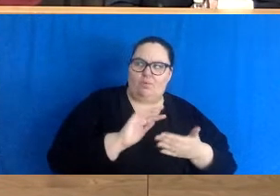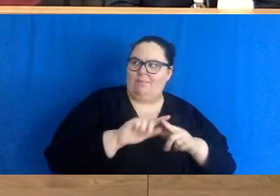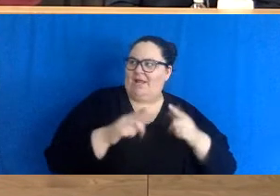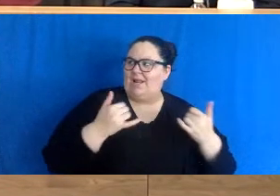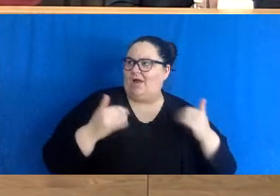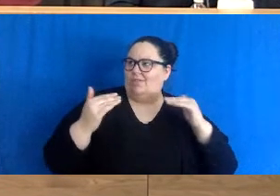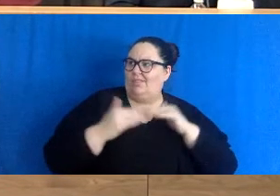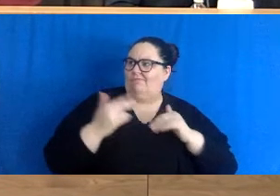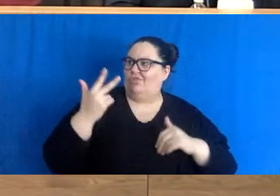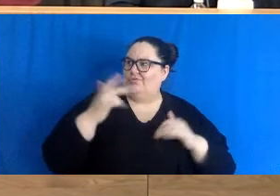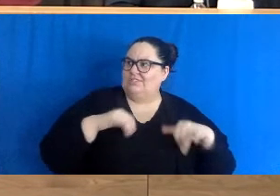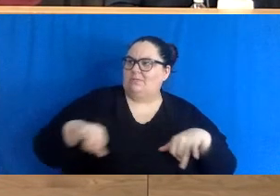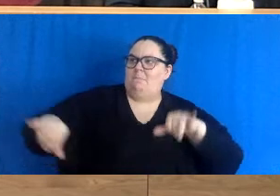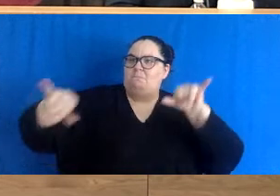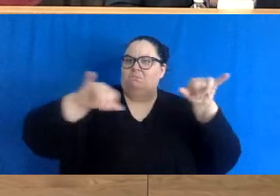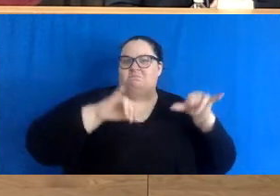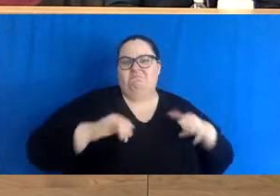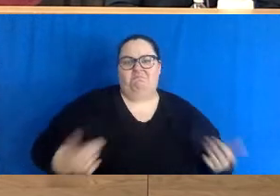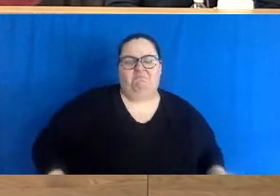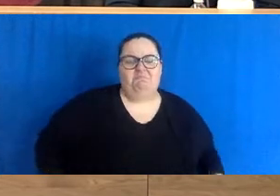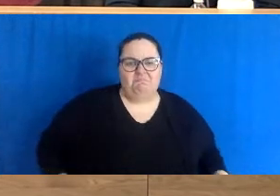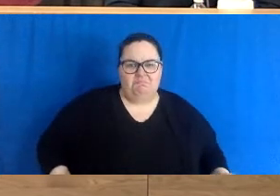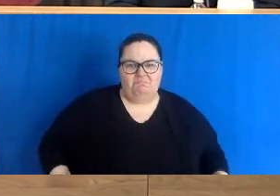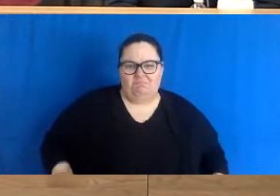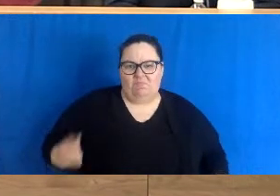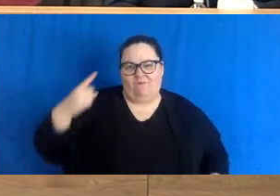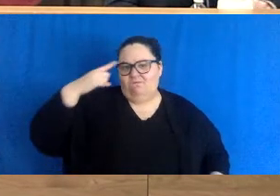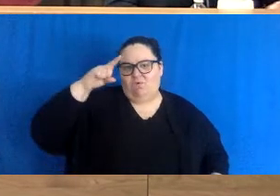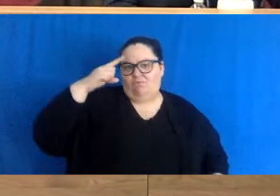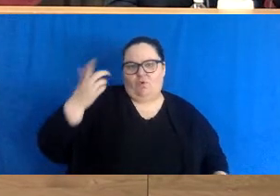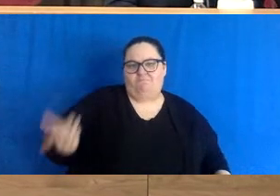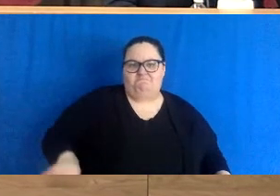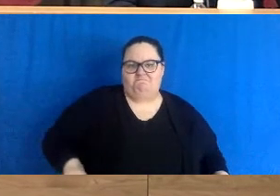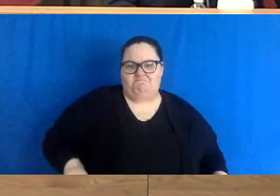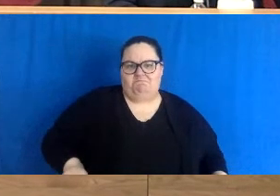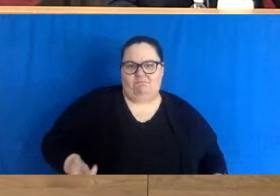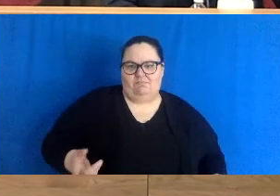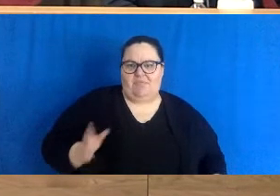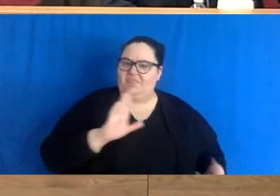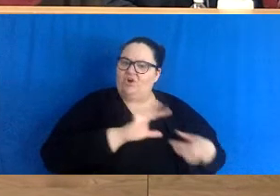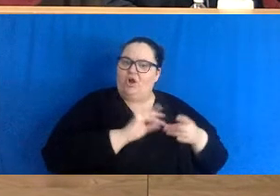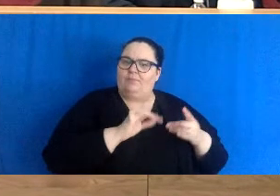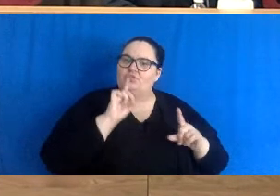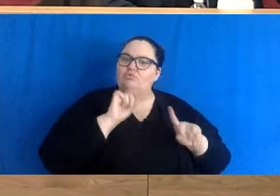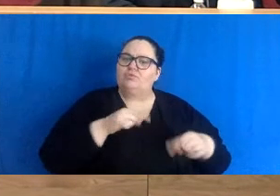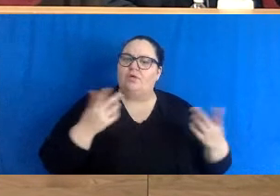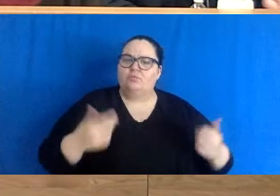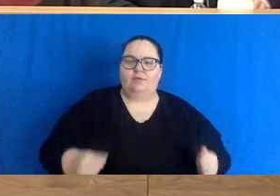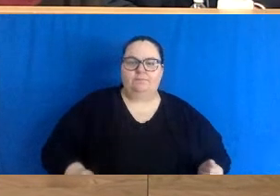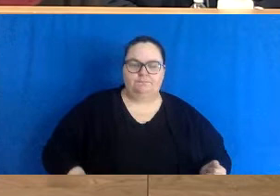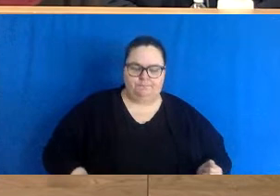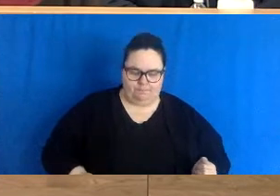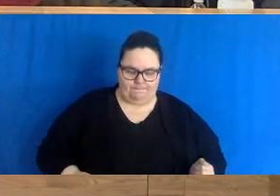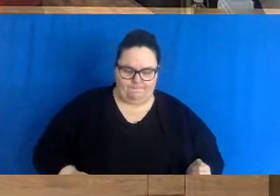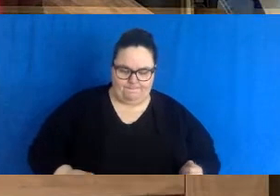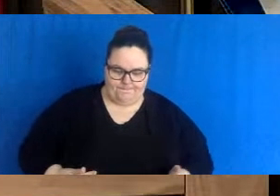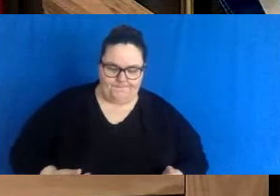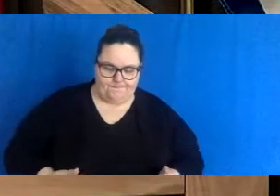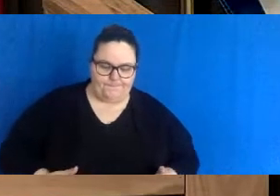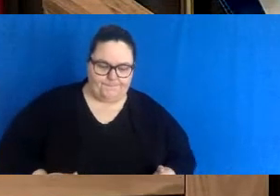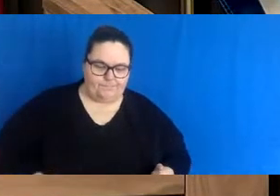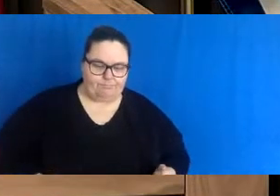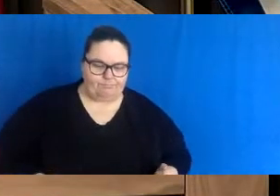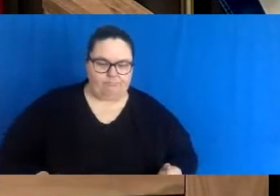the same restrictions as everyone else in the province what do you say to that to those comments well I think that what we've